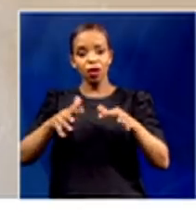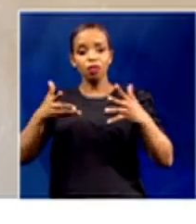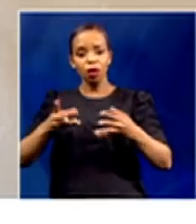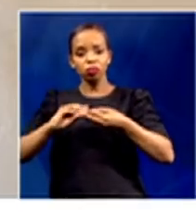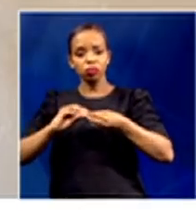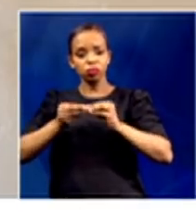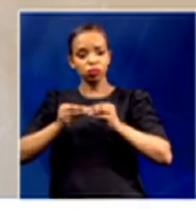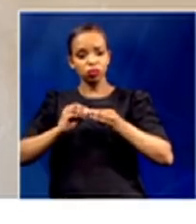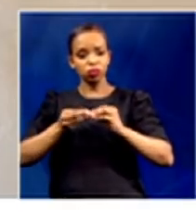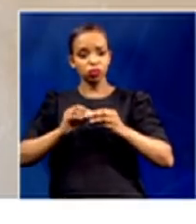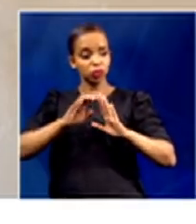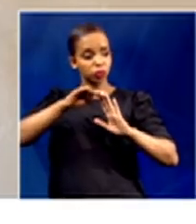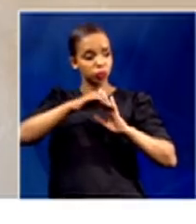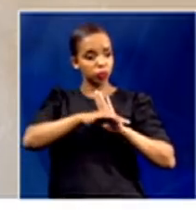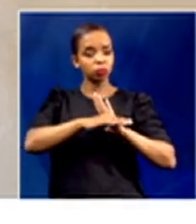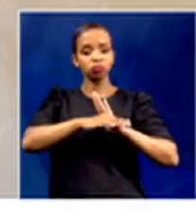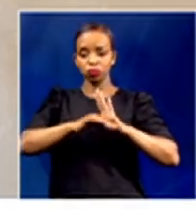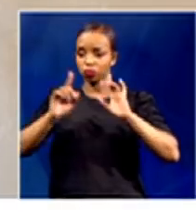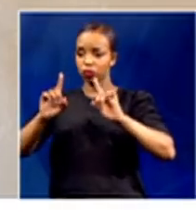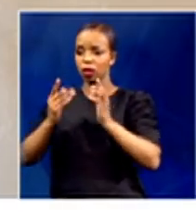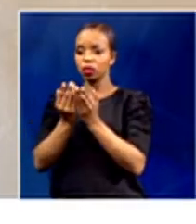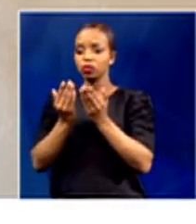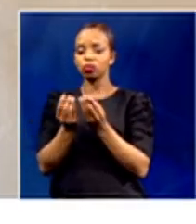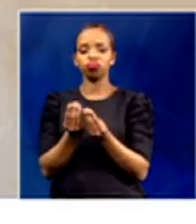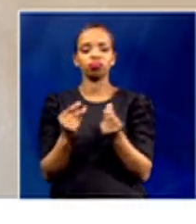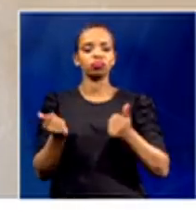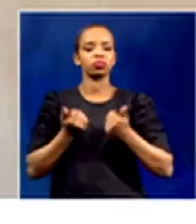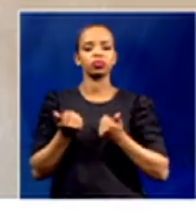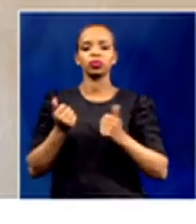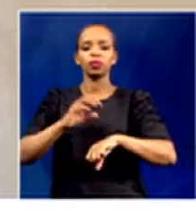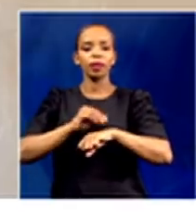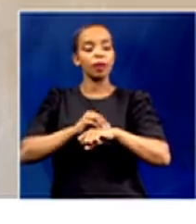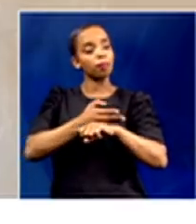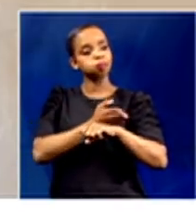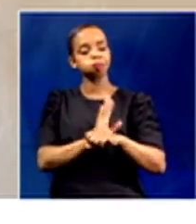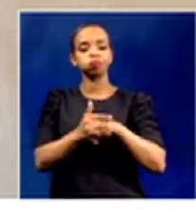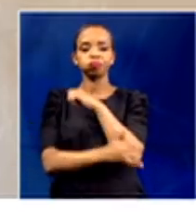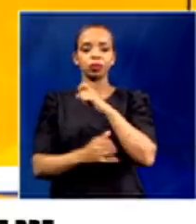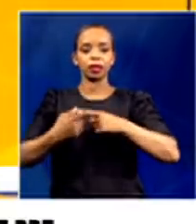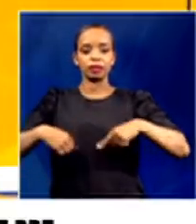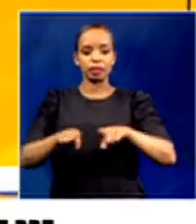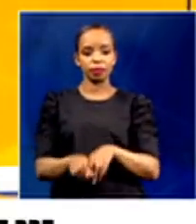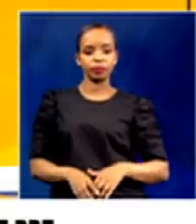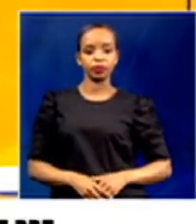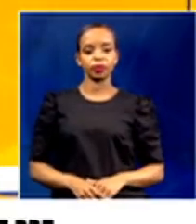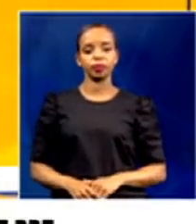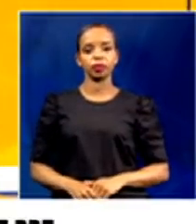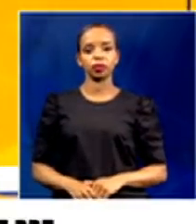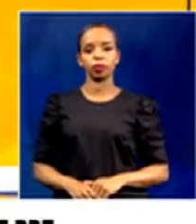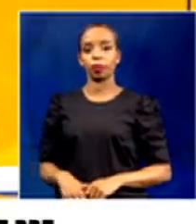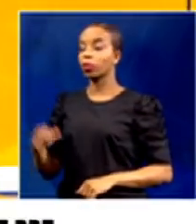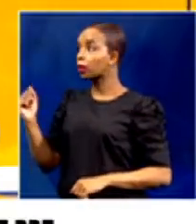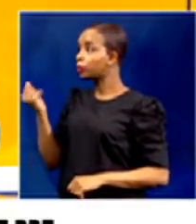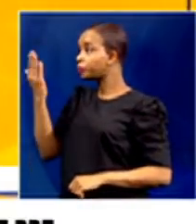school, we would have addressed these fundamental questions that we have always faced as a country. Basil Manuel, your